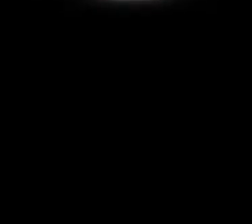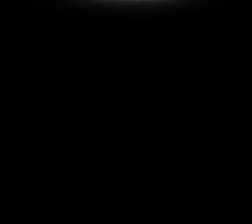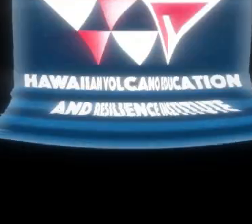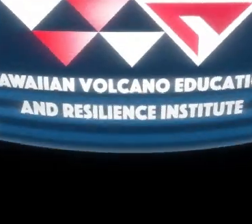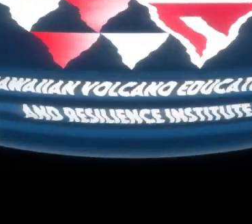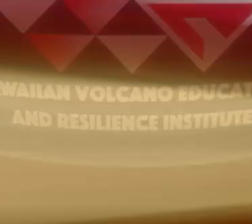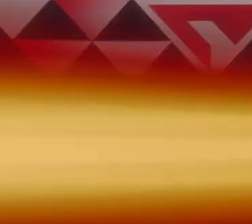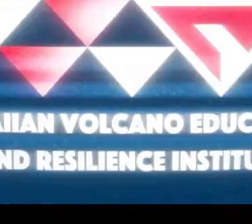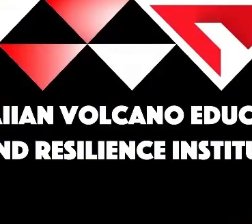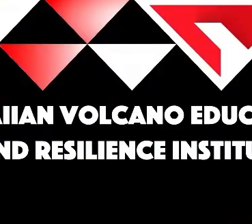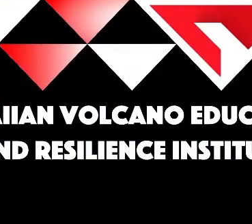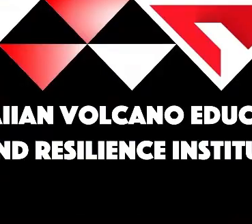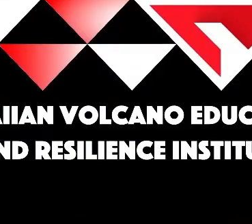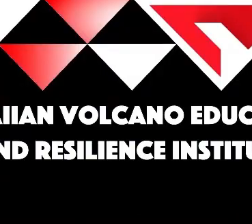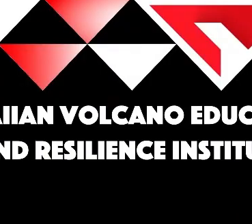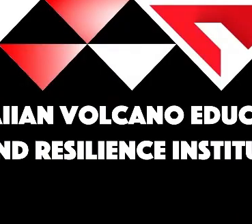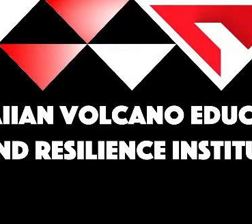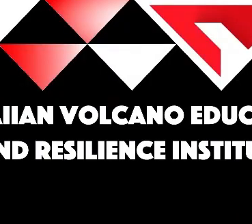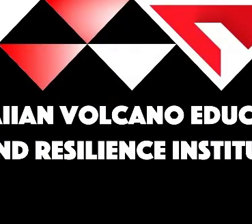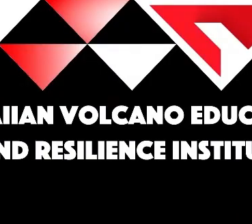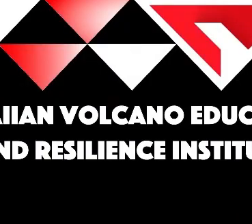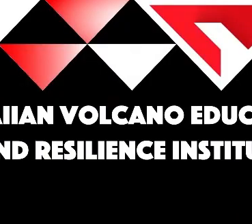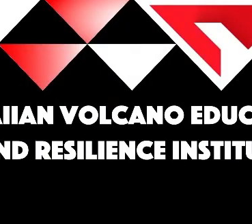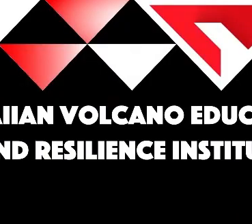The uh and and